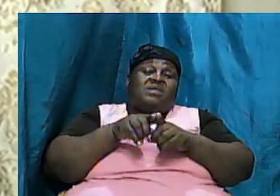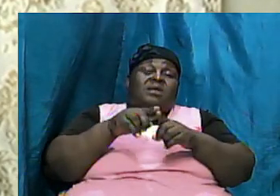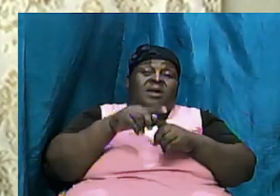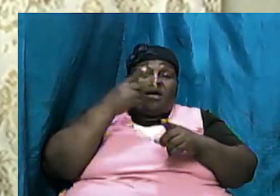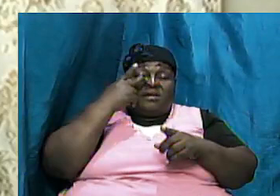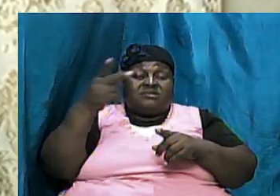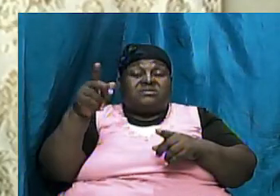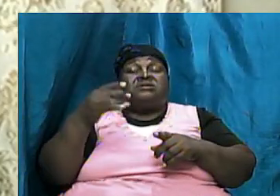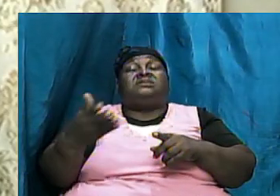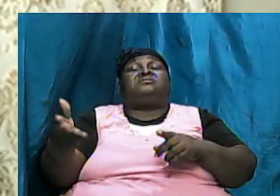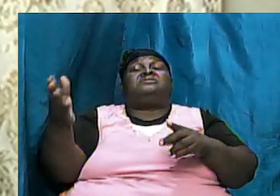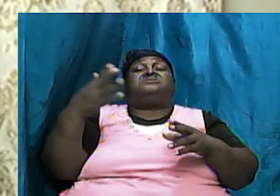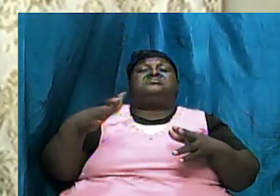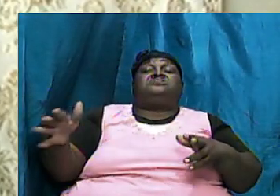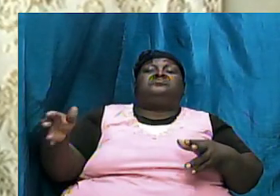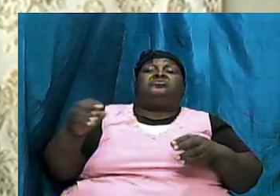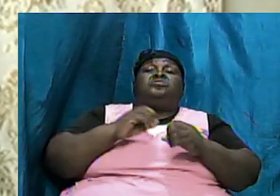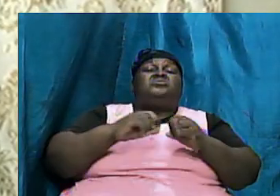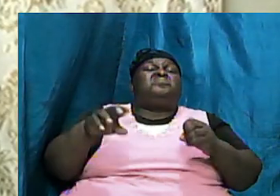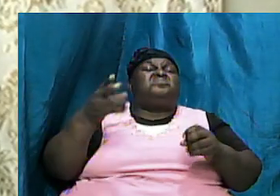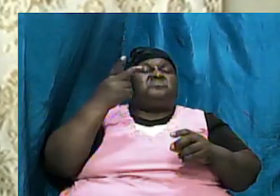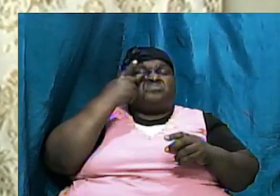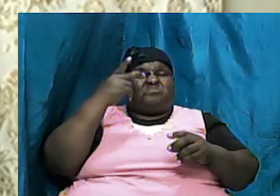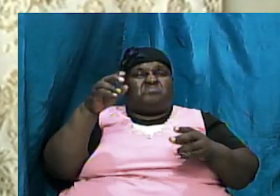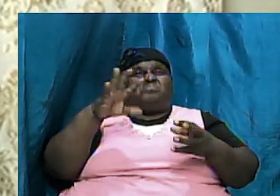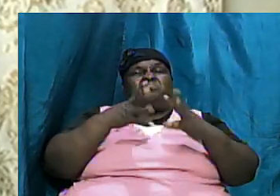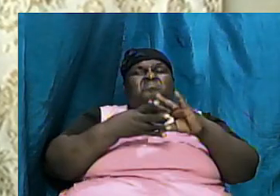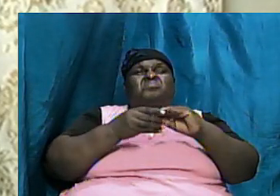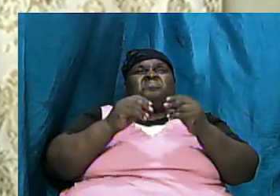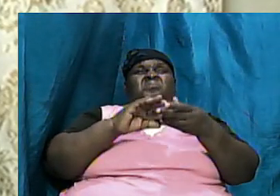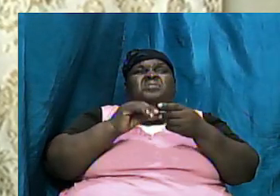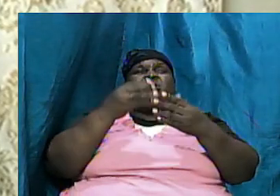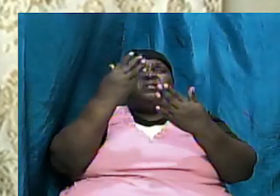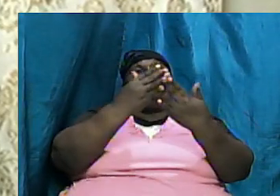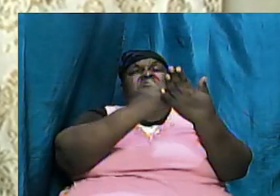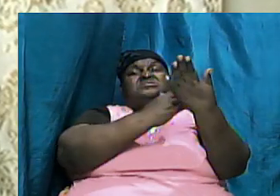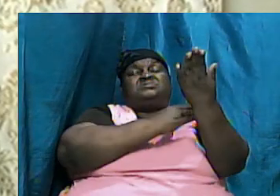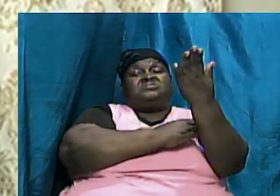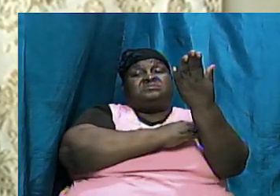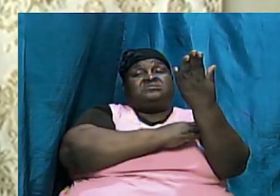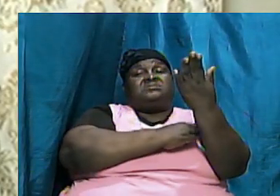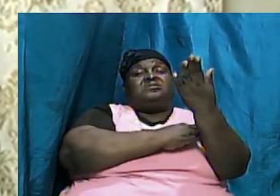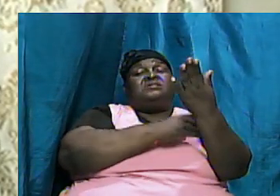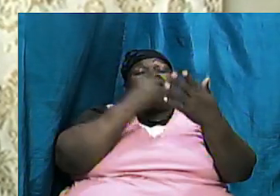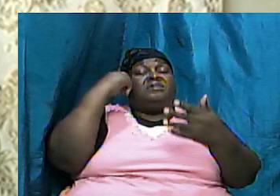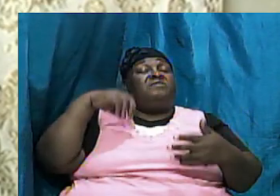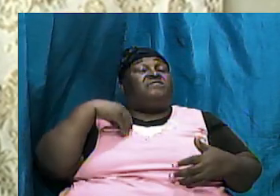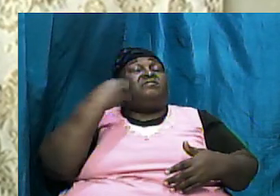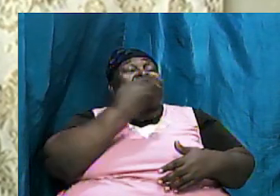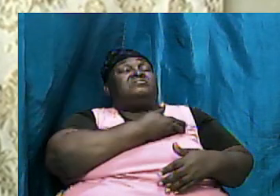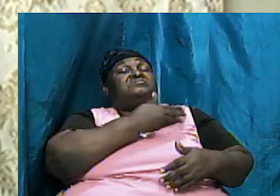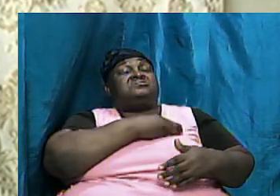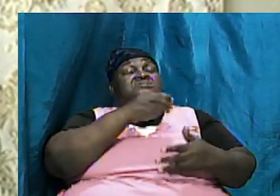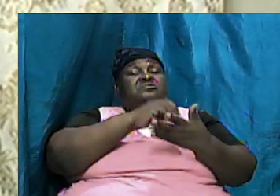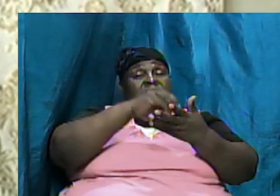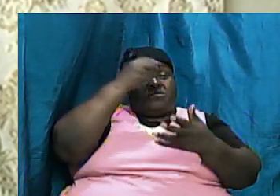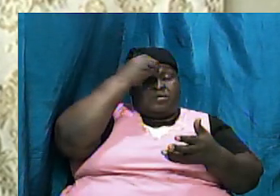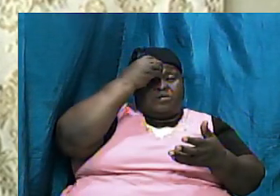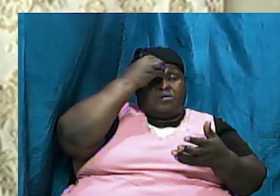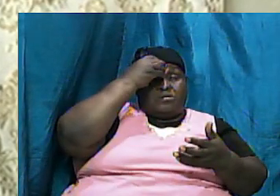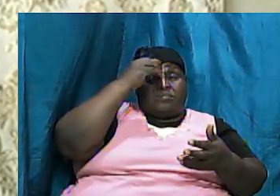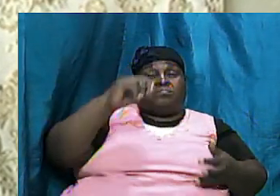these things don't just look at the story there are lessons there for all of